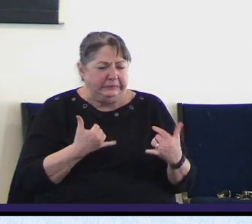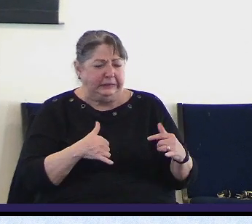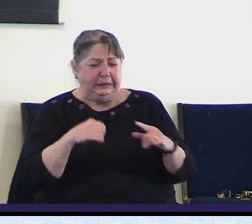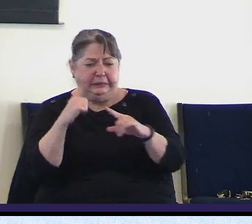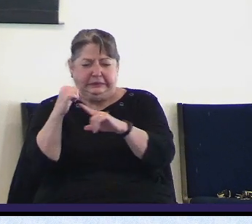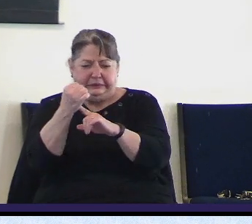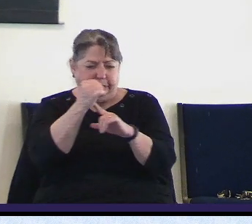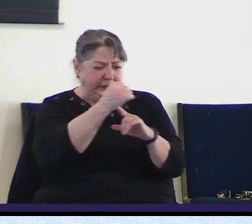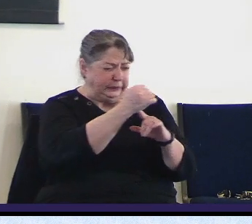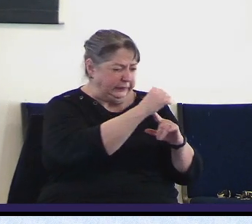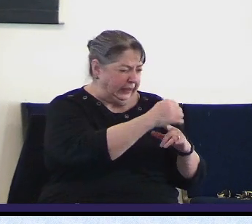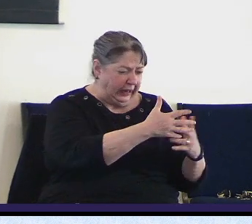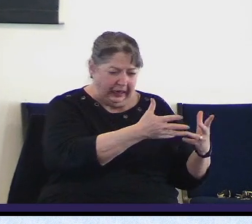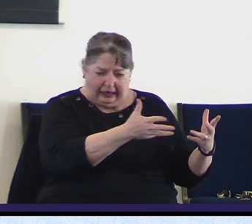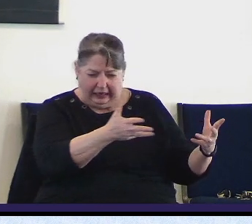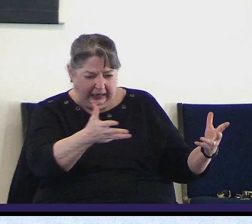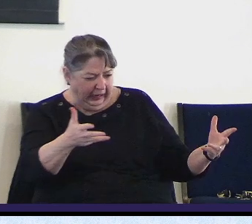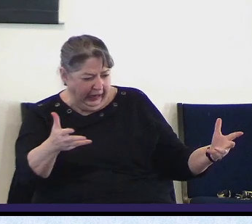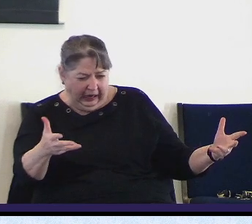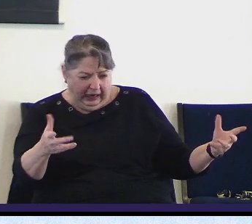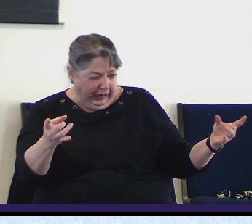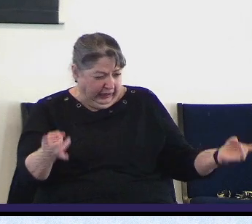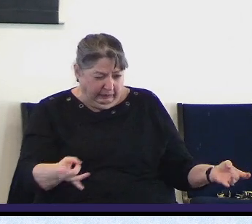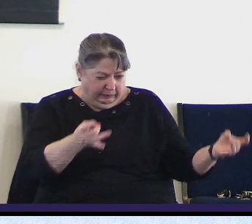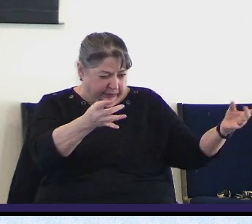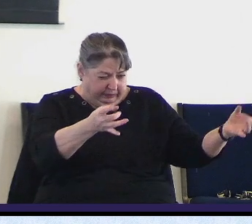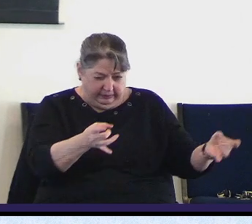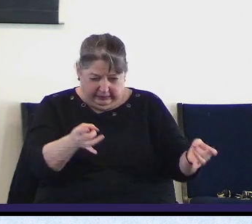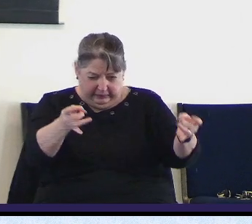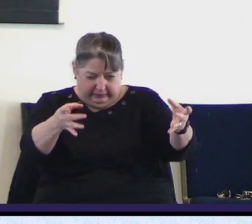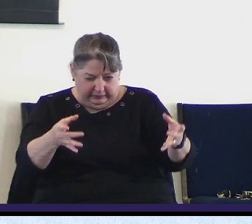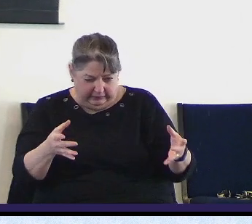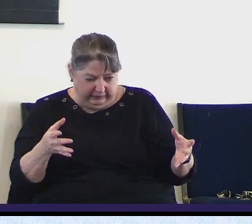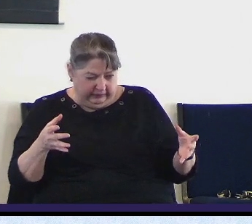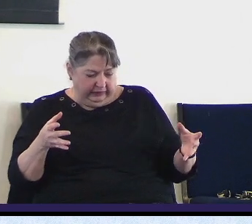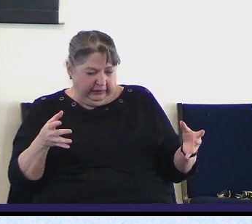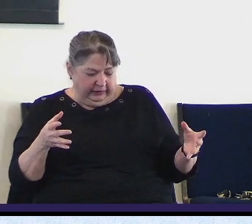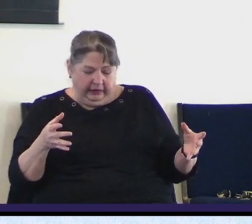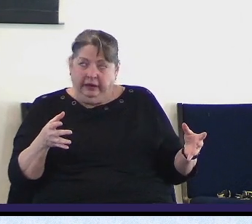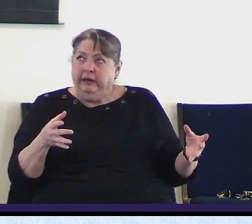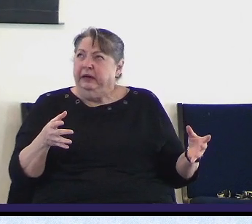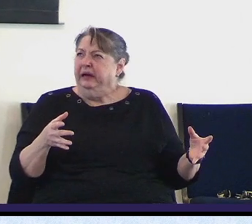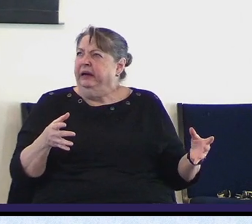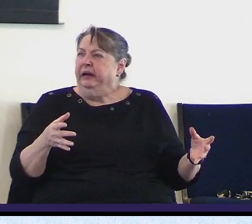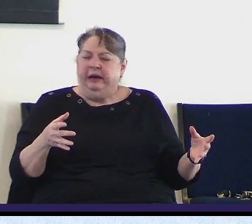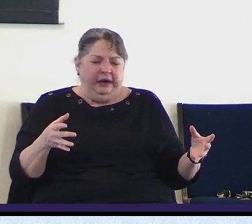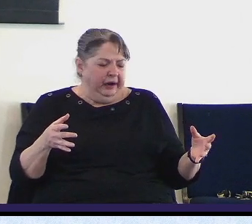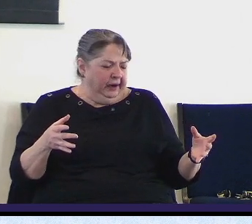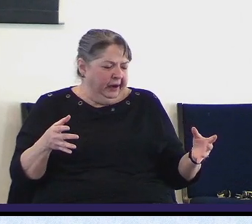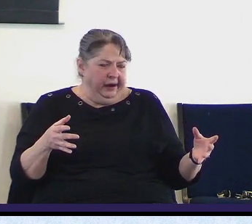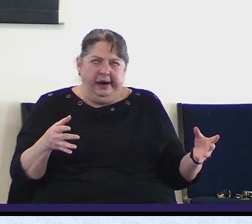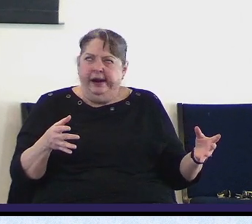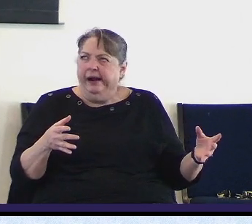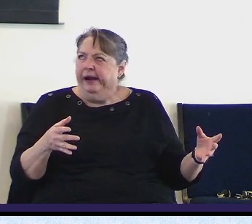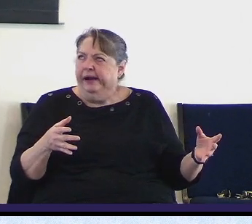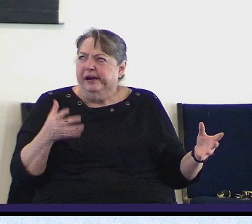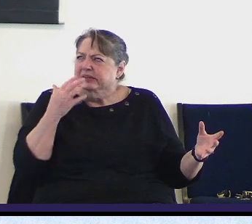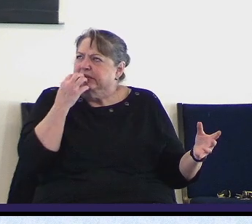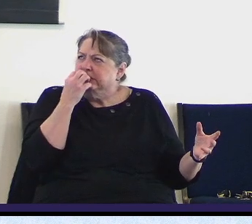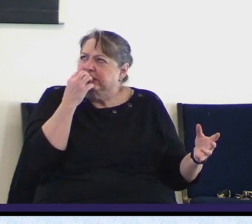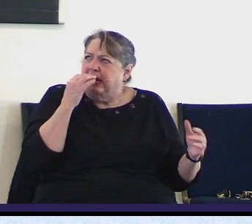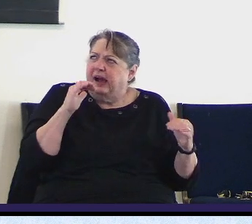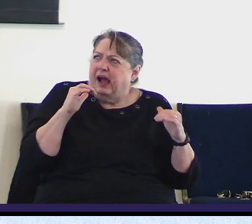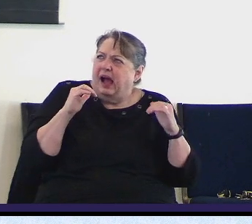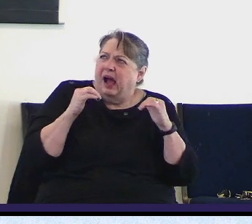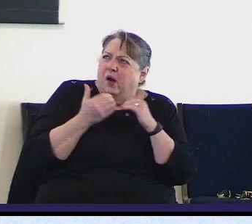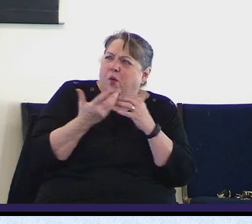still happening in his society in his world in his day so he doesn't have it but he has the promise of